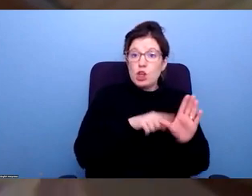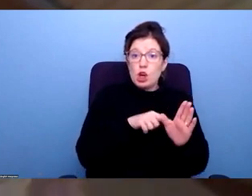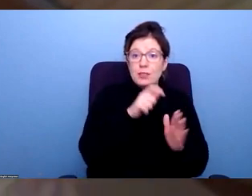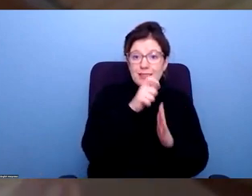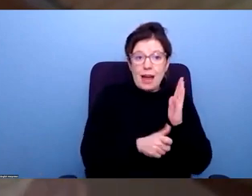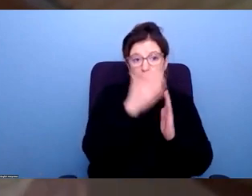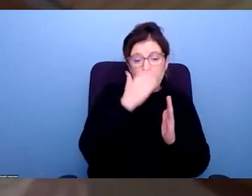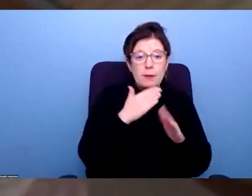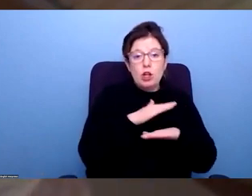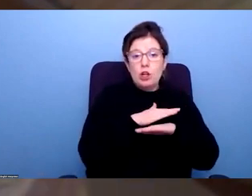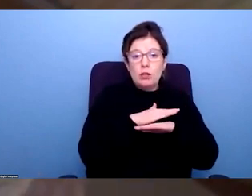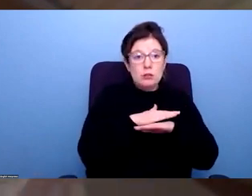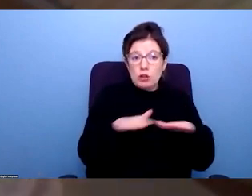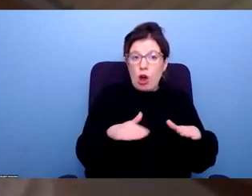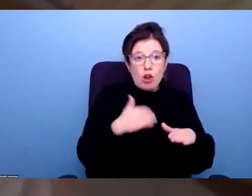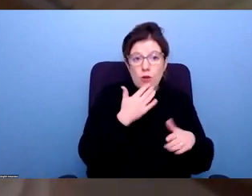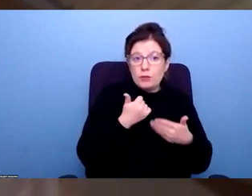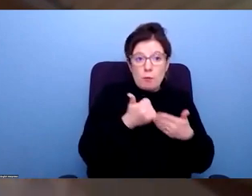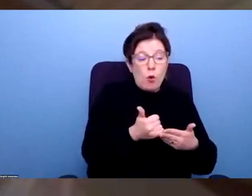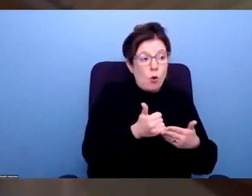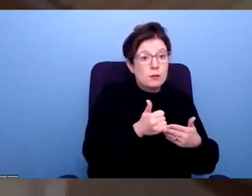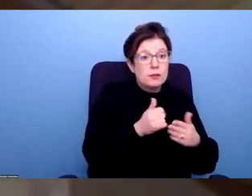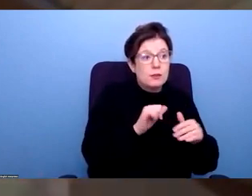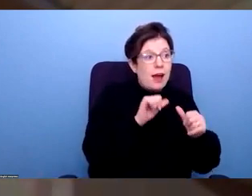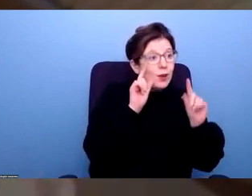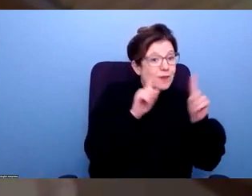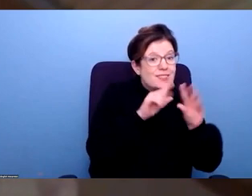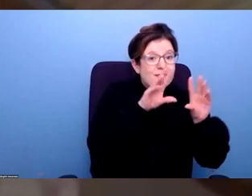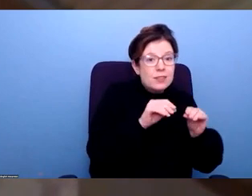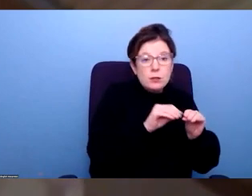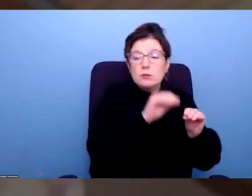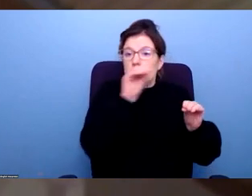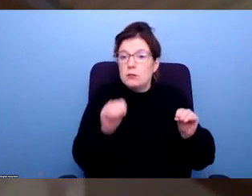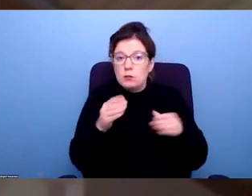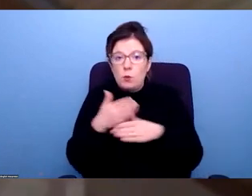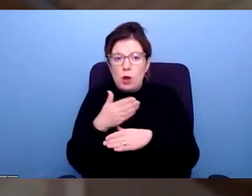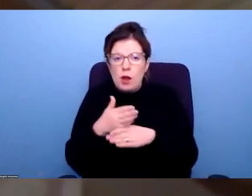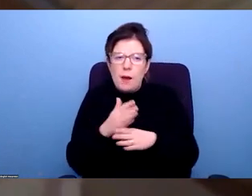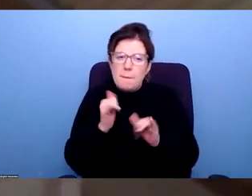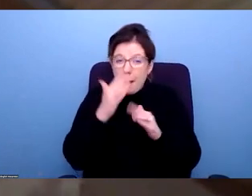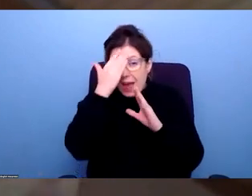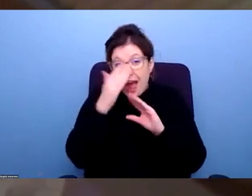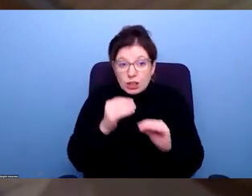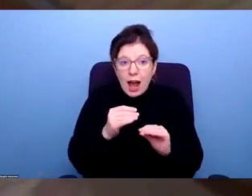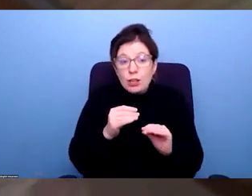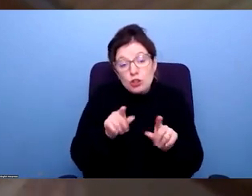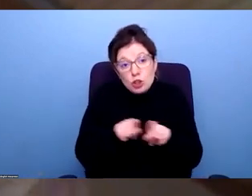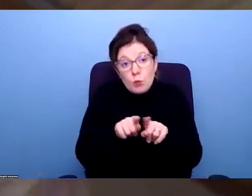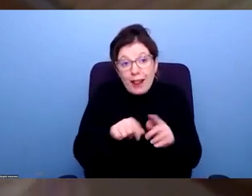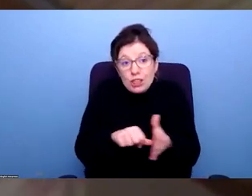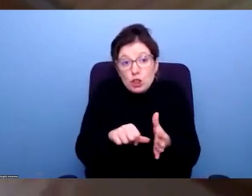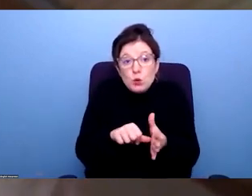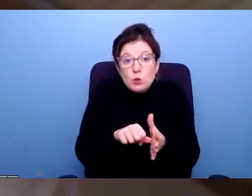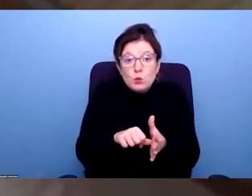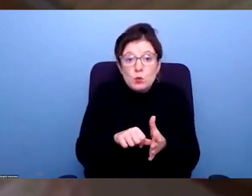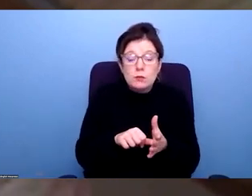not doing enough to support those transitions into work like post university. So I'm sure there's an education exclusion aspect to it. I think there's then